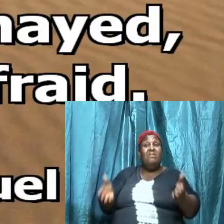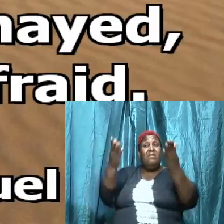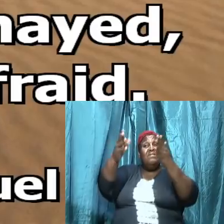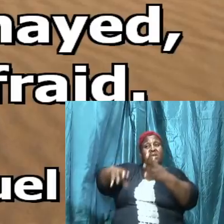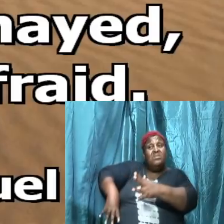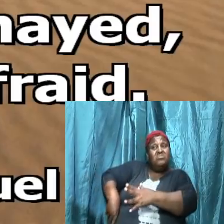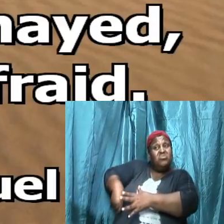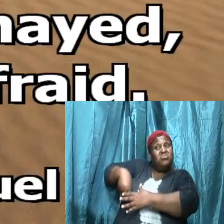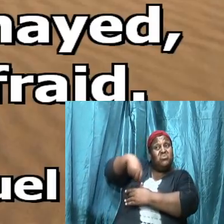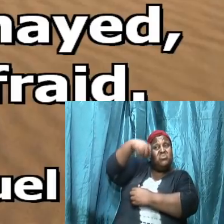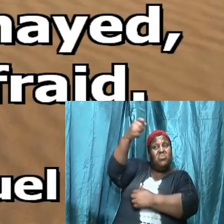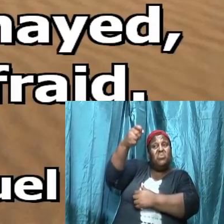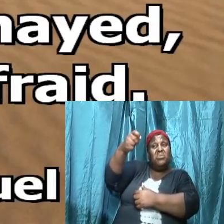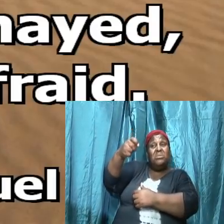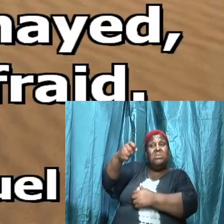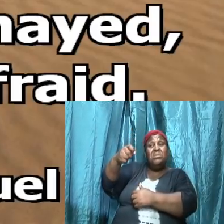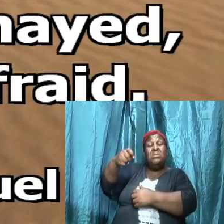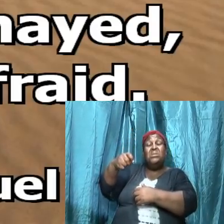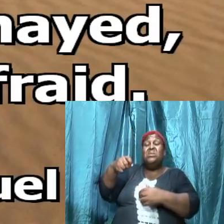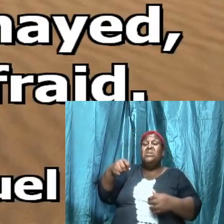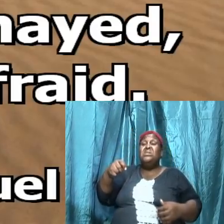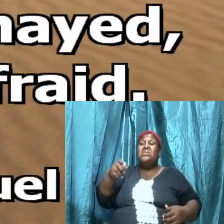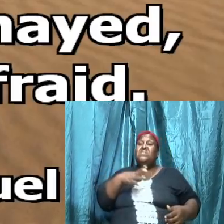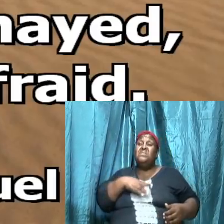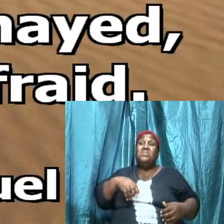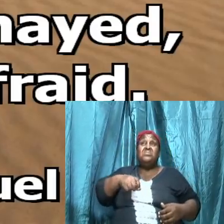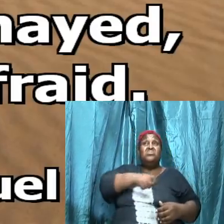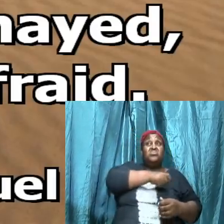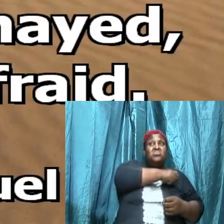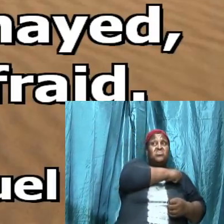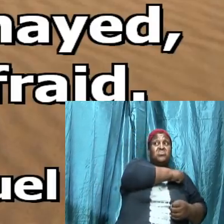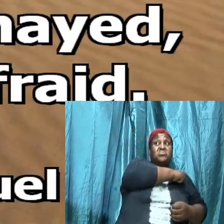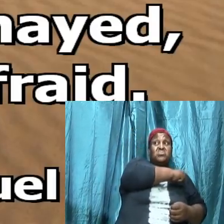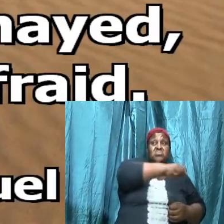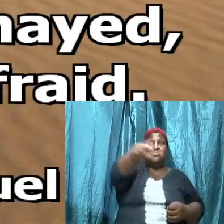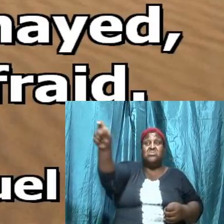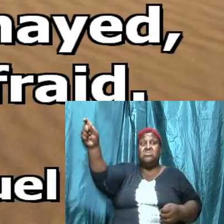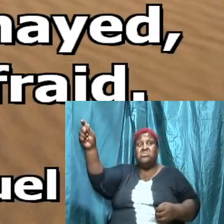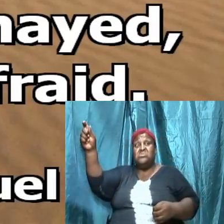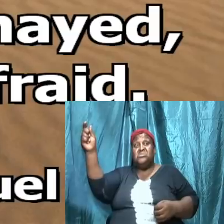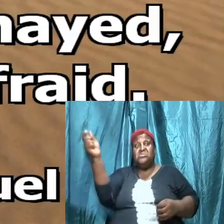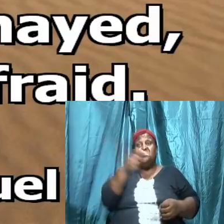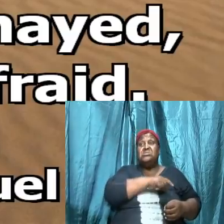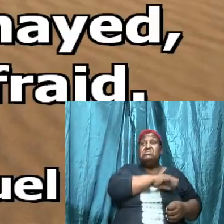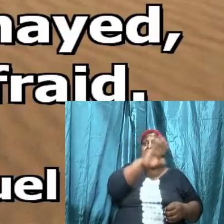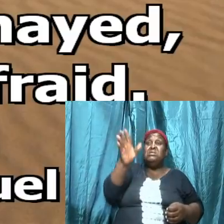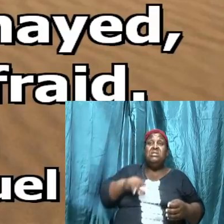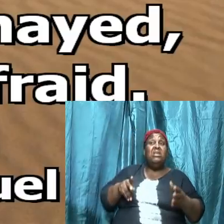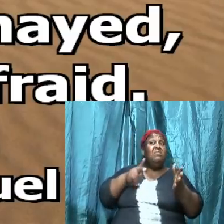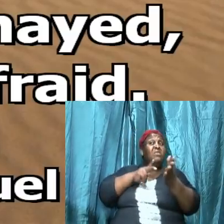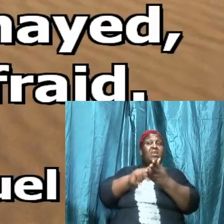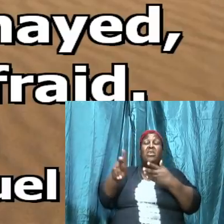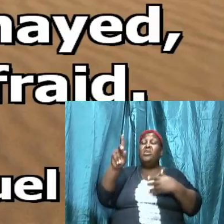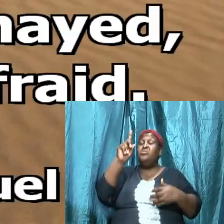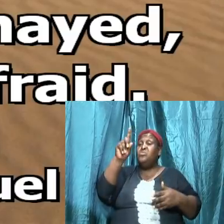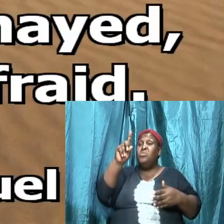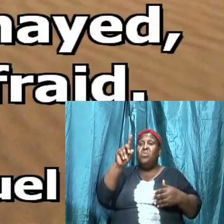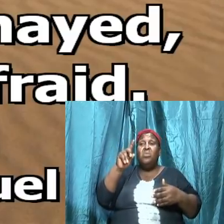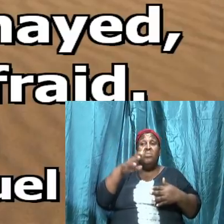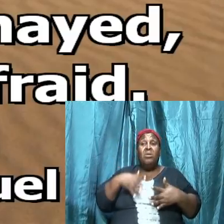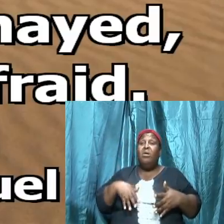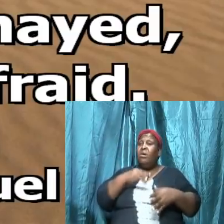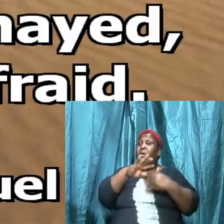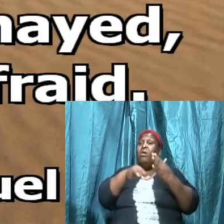Goliath never lift a man yet he never swing the sword yet he never killed once all that he did was talk